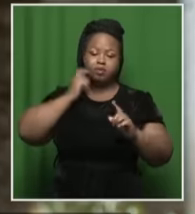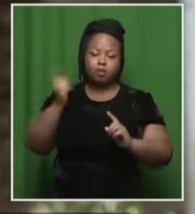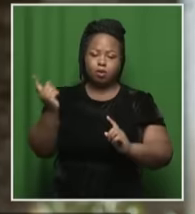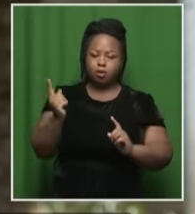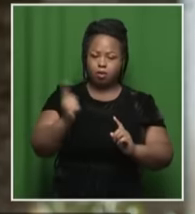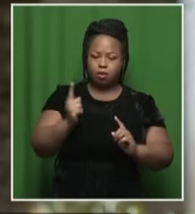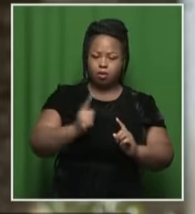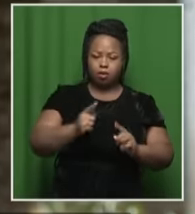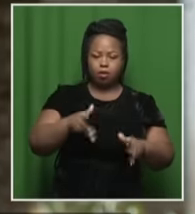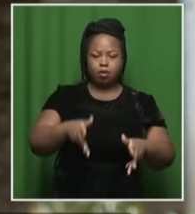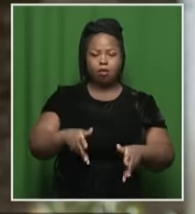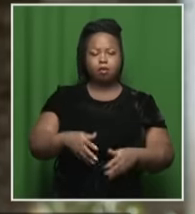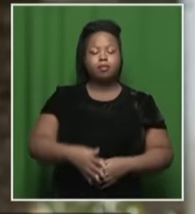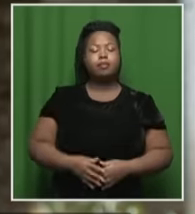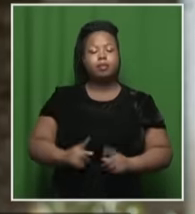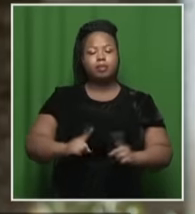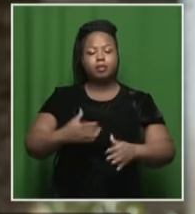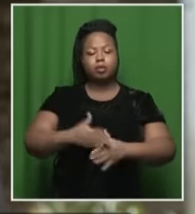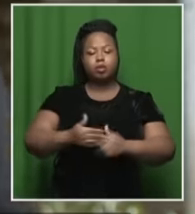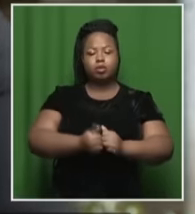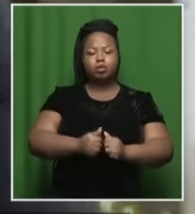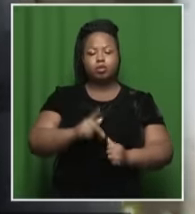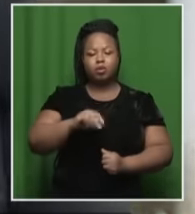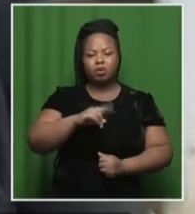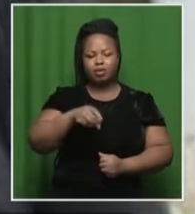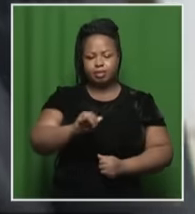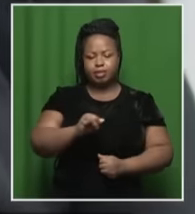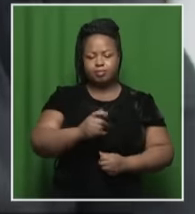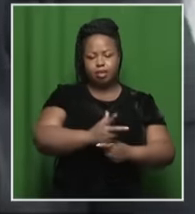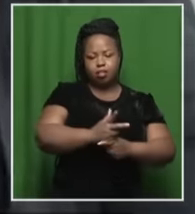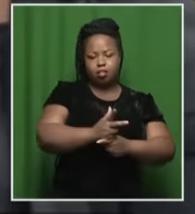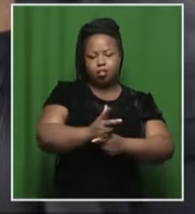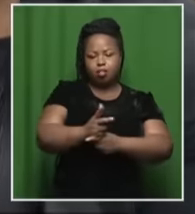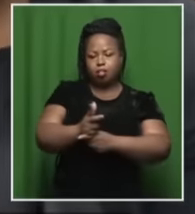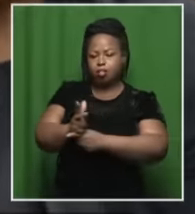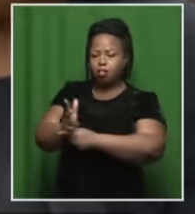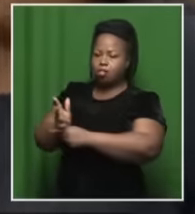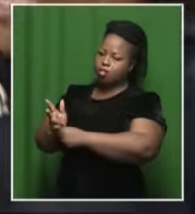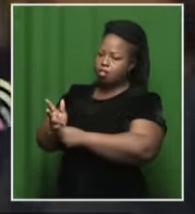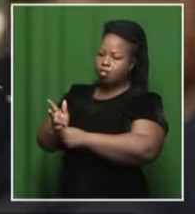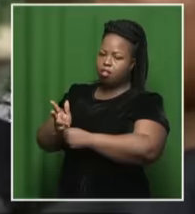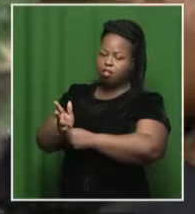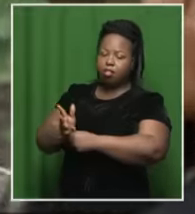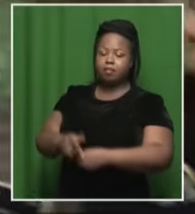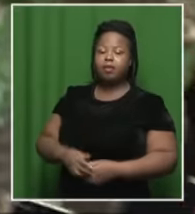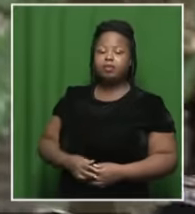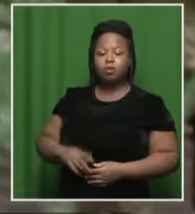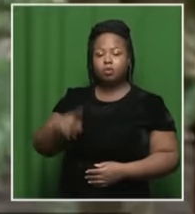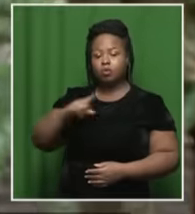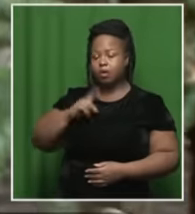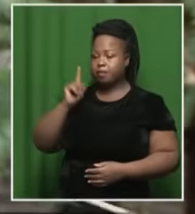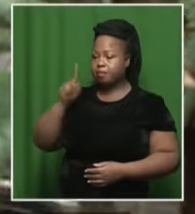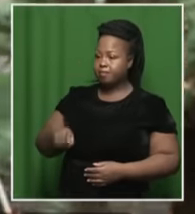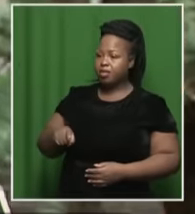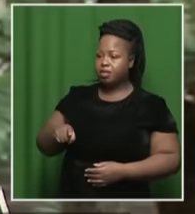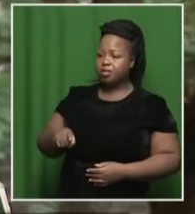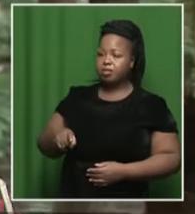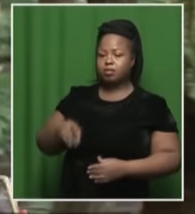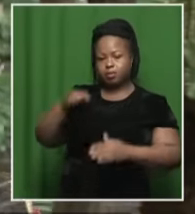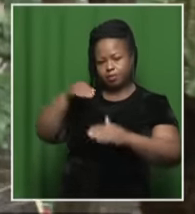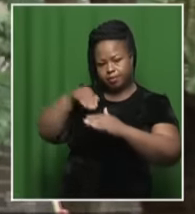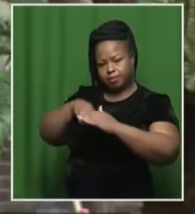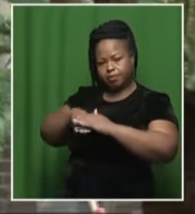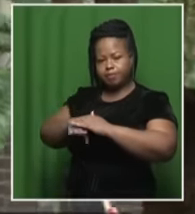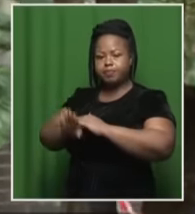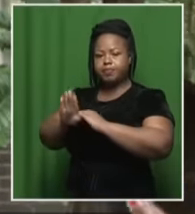Ideally, I'll ask my colleague, Mr. Kwasimansi, to just give you a visual of the court. Ideally, what she should be doing is arriving through this entrance